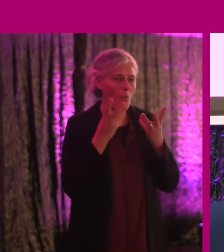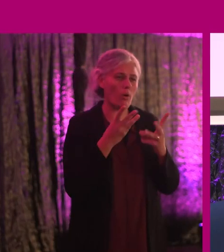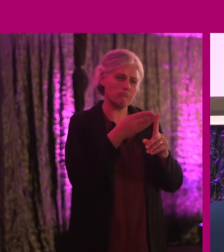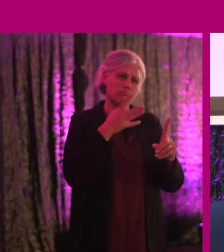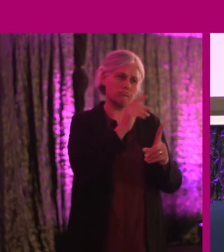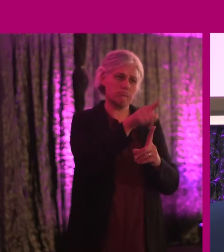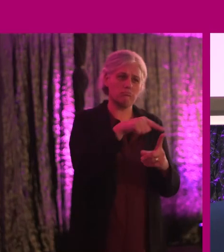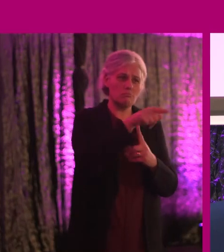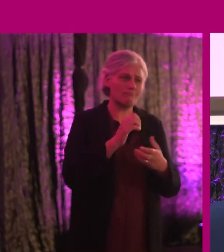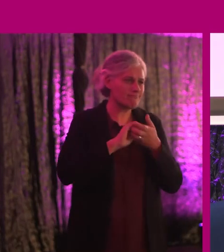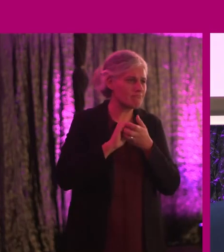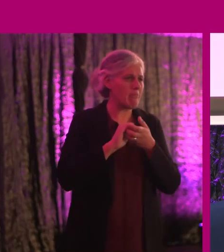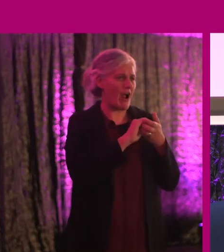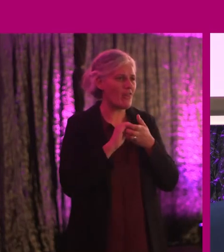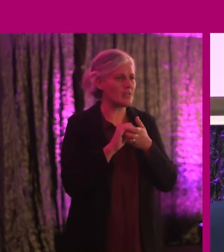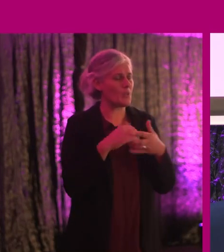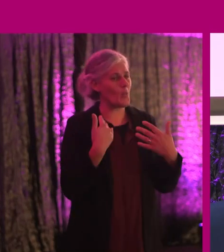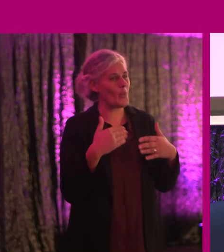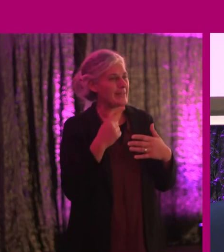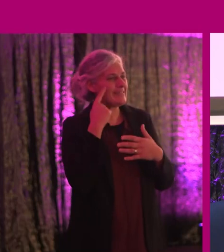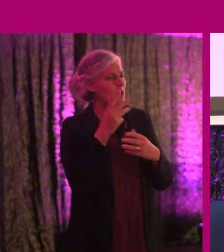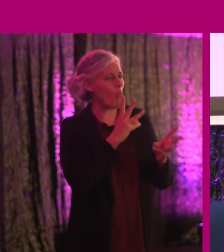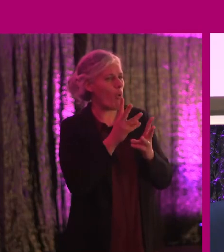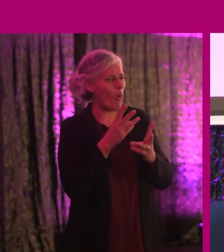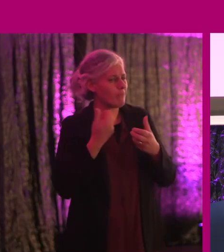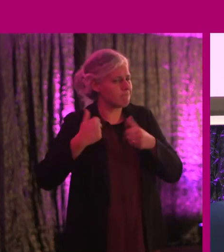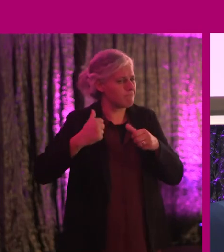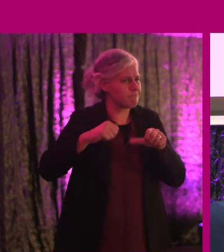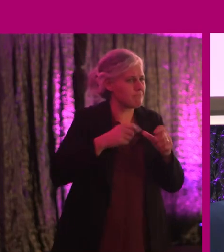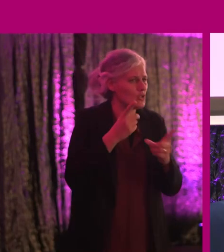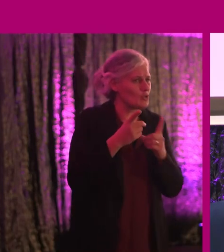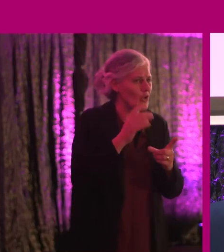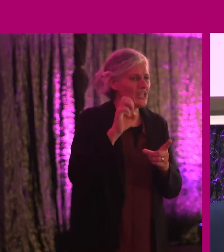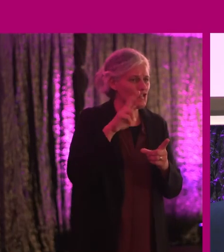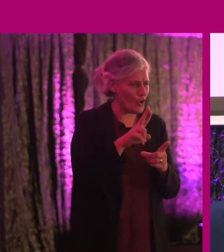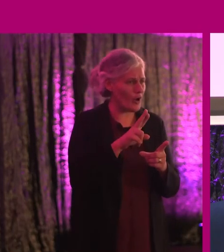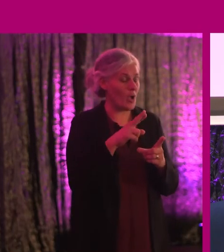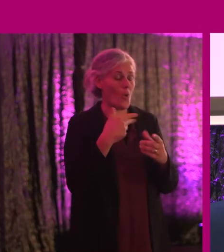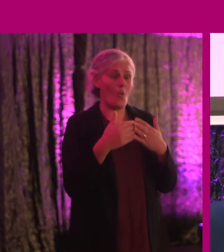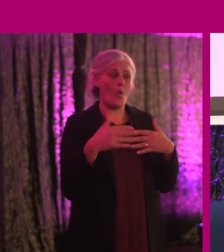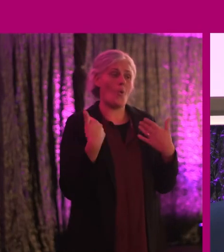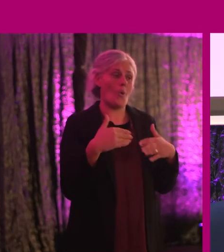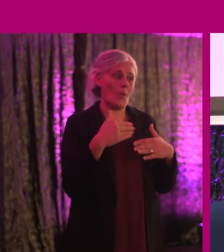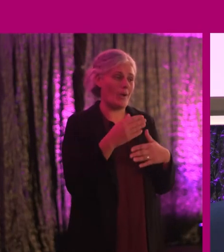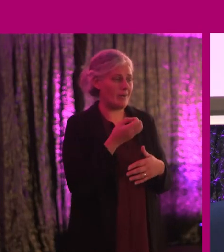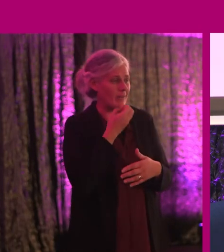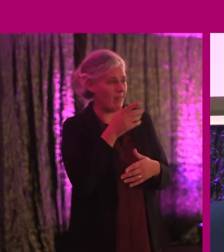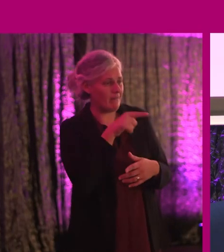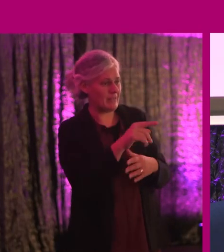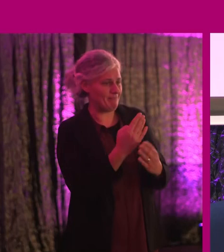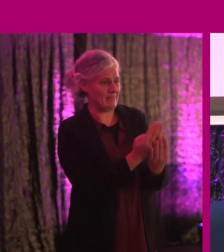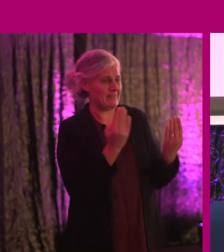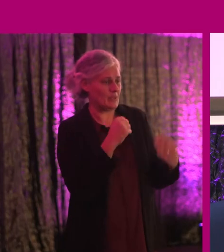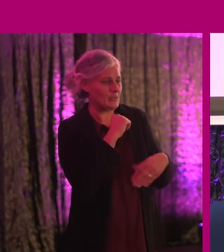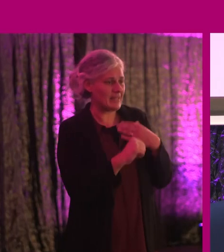were one of our partners. And it's extraordinary to see the work that you're doing. And Jer Craddock out there, oh my gosh, a global leader on the stage